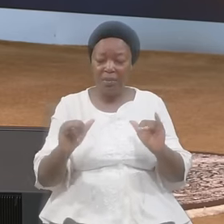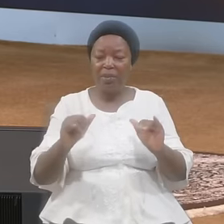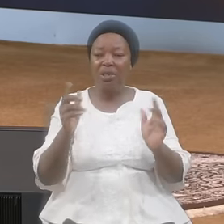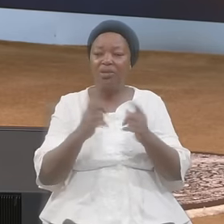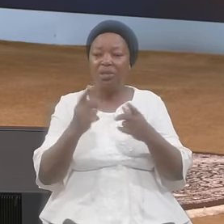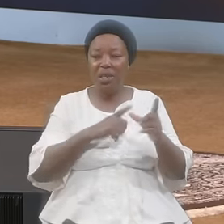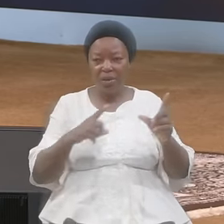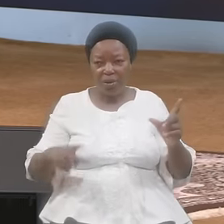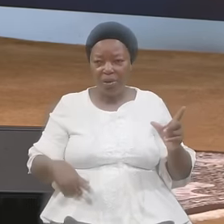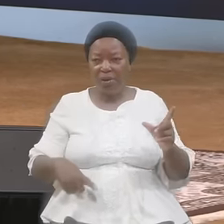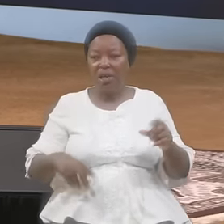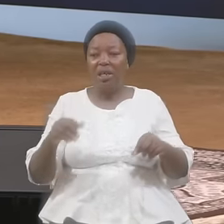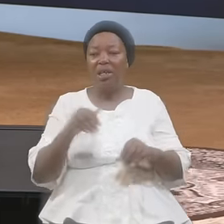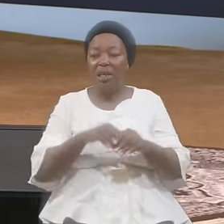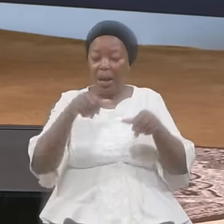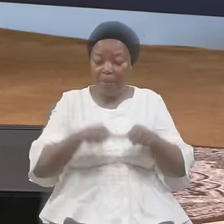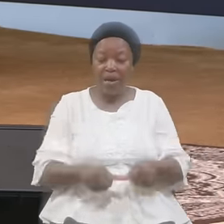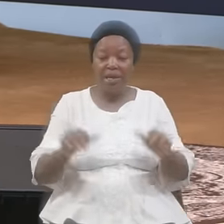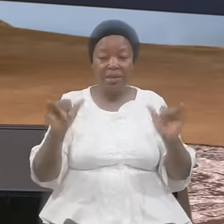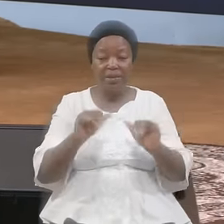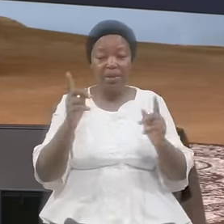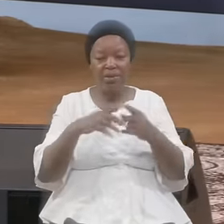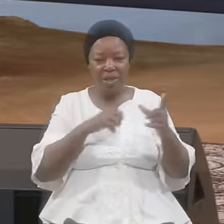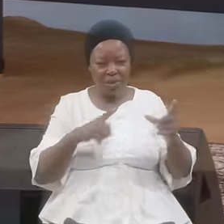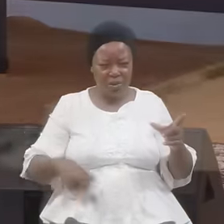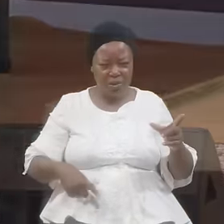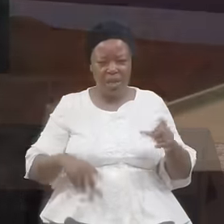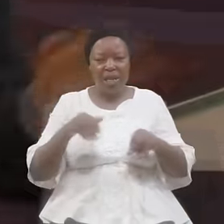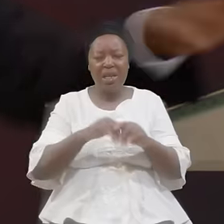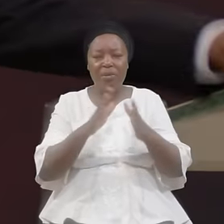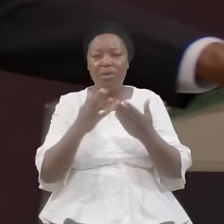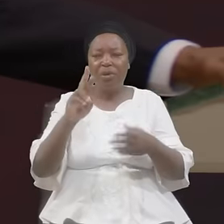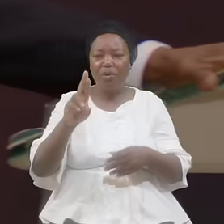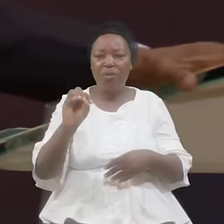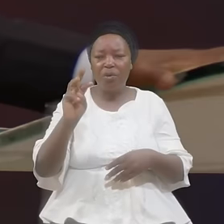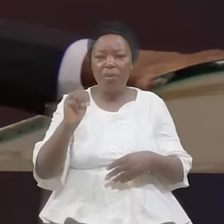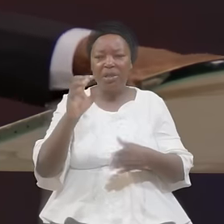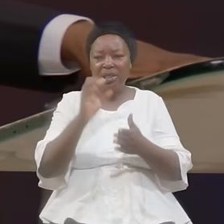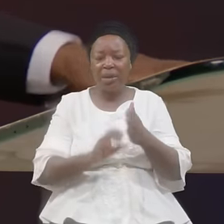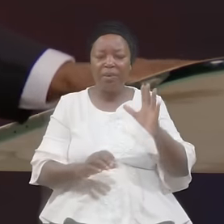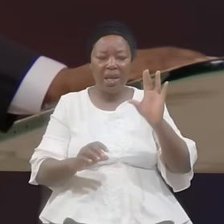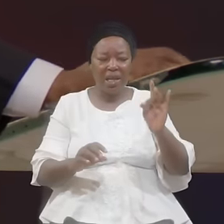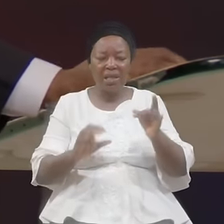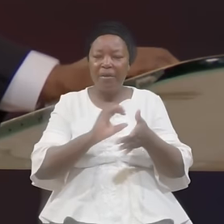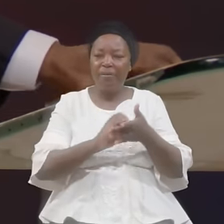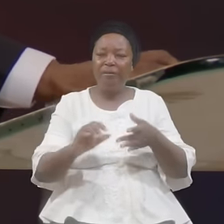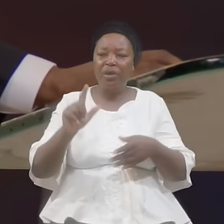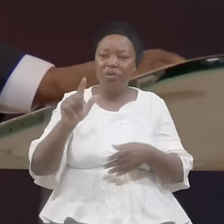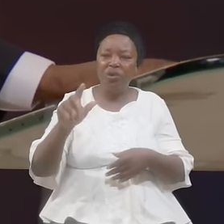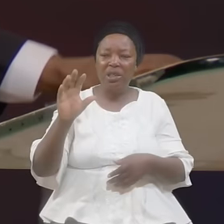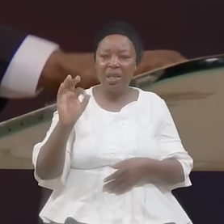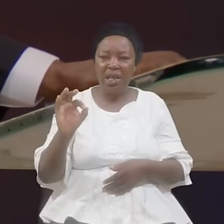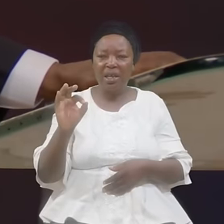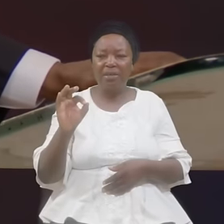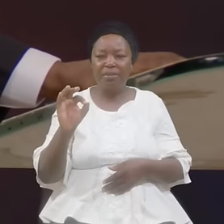Lord It Tells Us In Romans Chapter H Reading From Verse 29 Romans H Verse 29